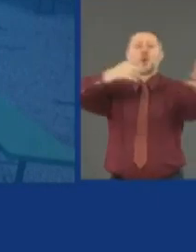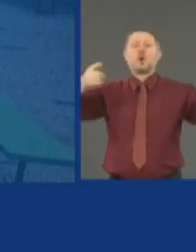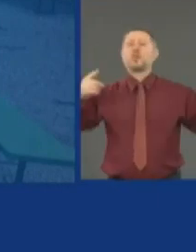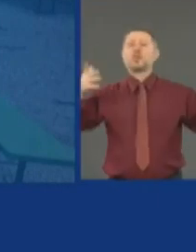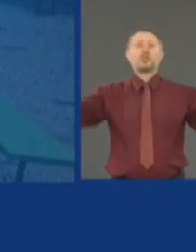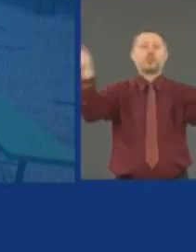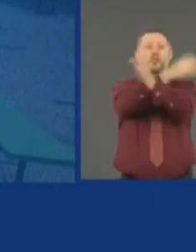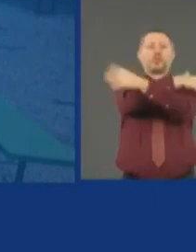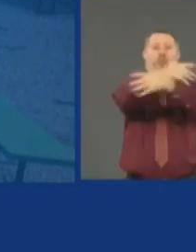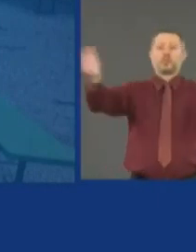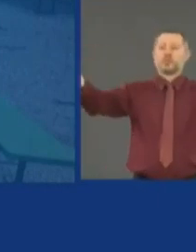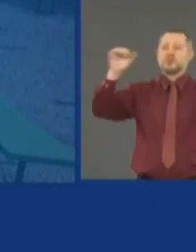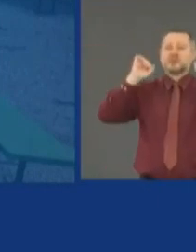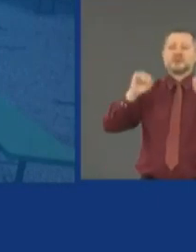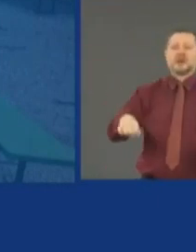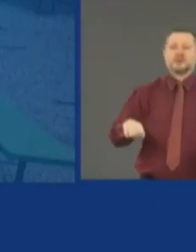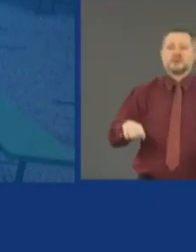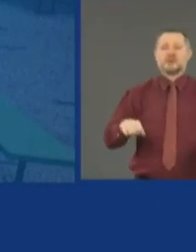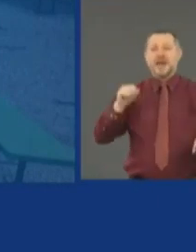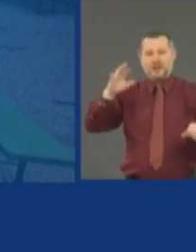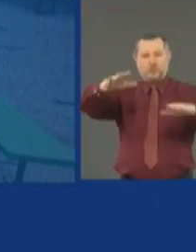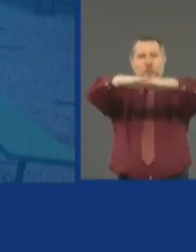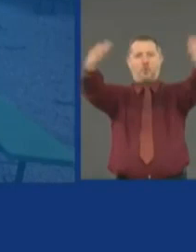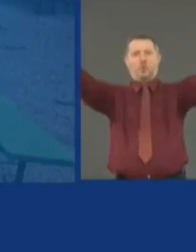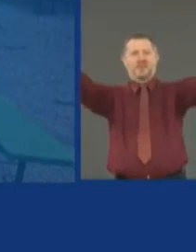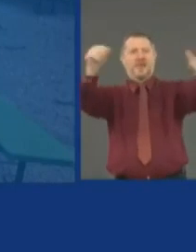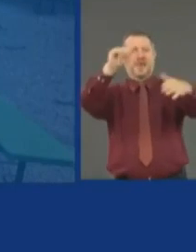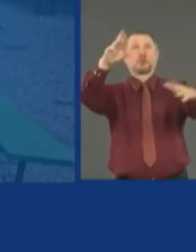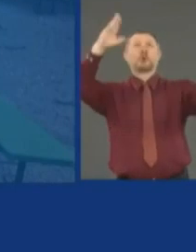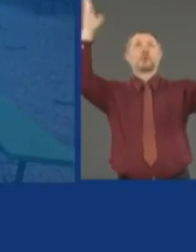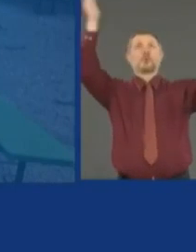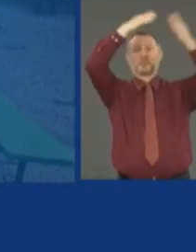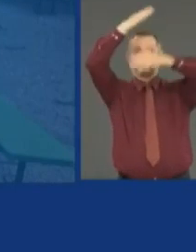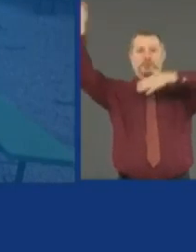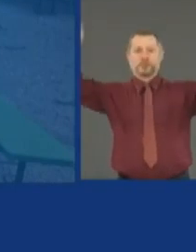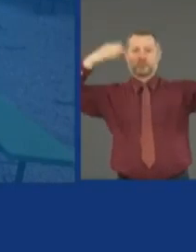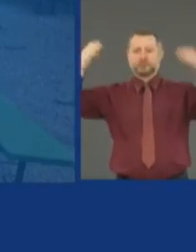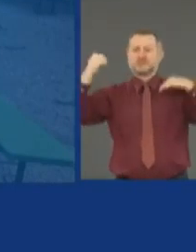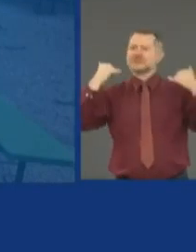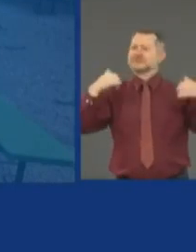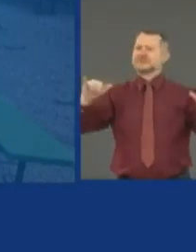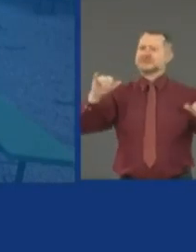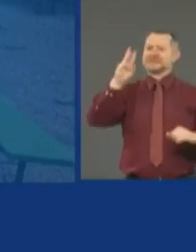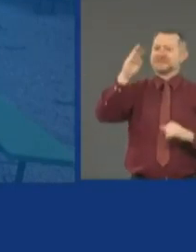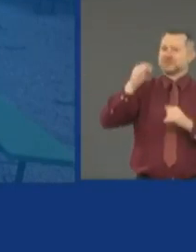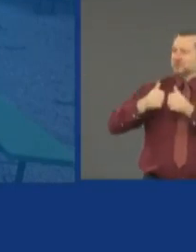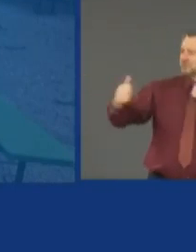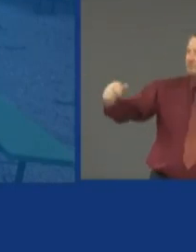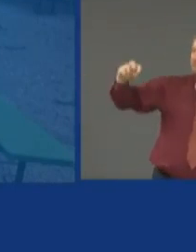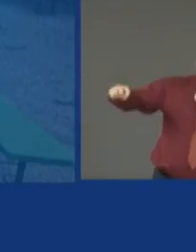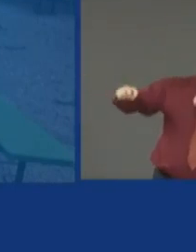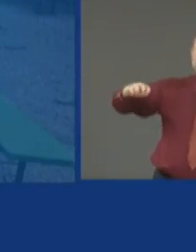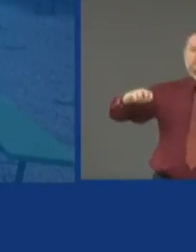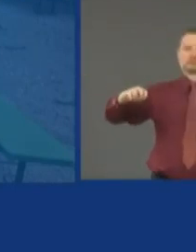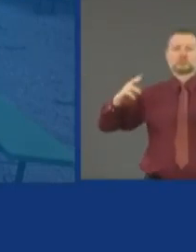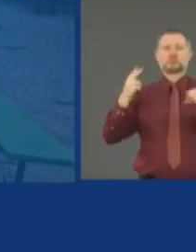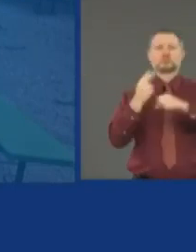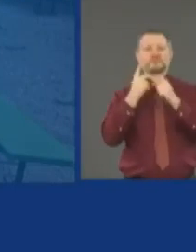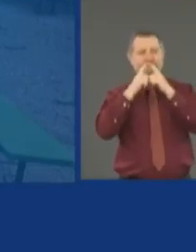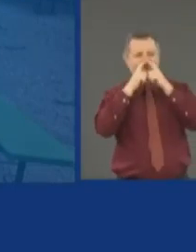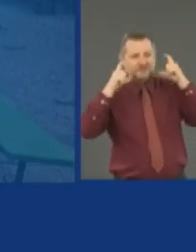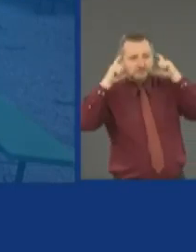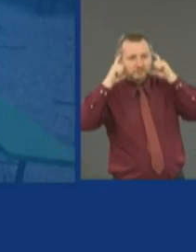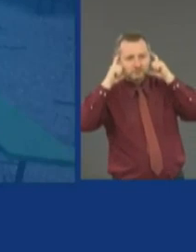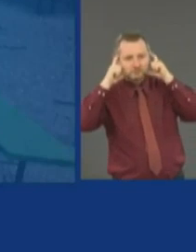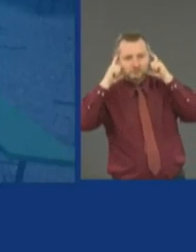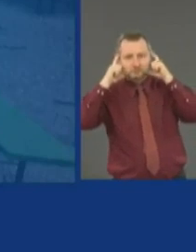ventilation. It's open air space. You're still six feet apart. Wear face coverings. And there's